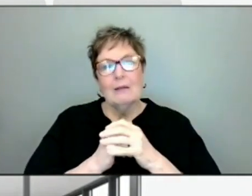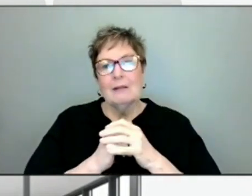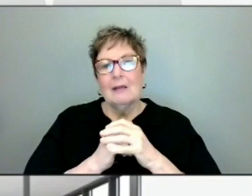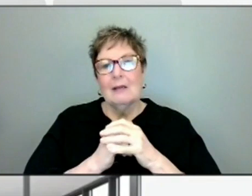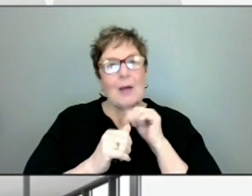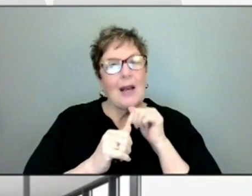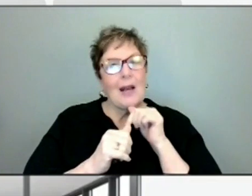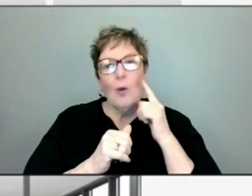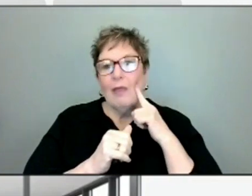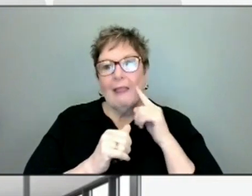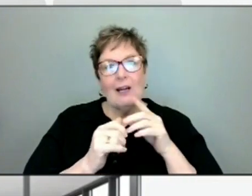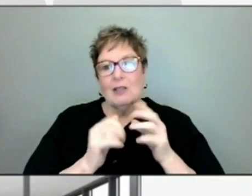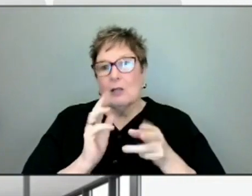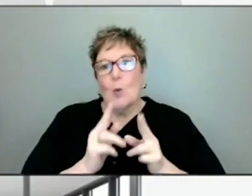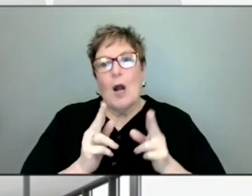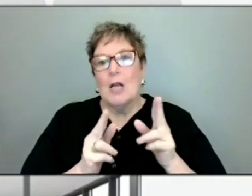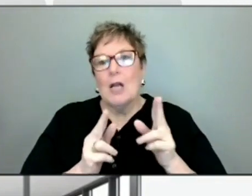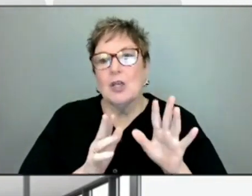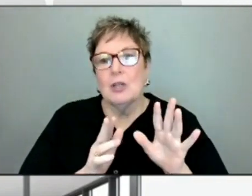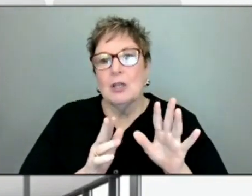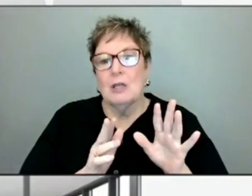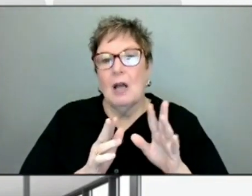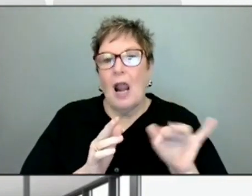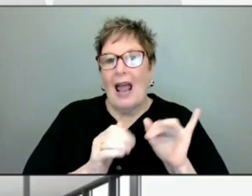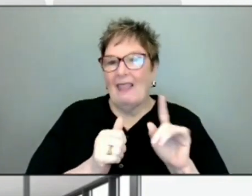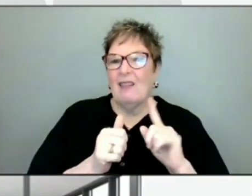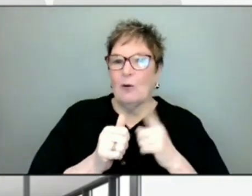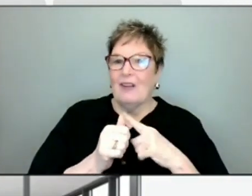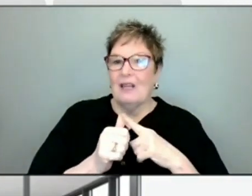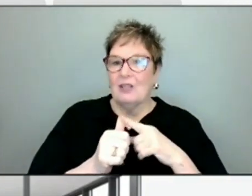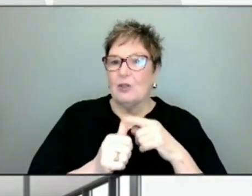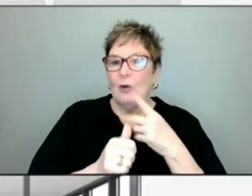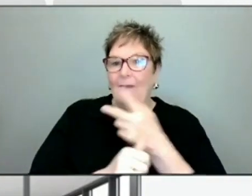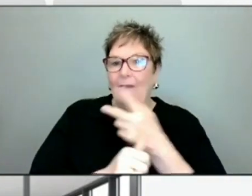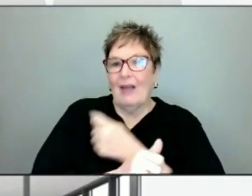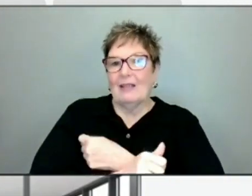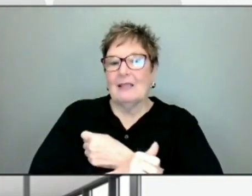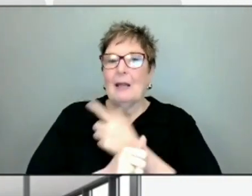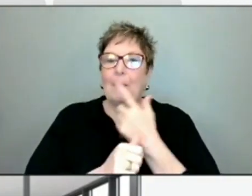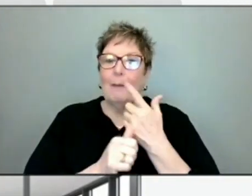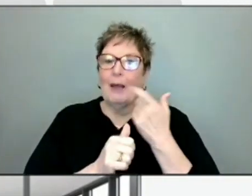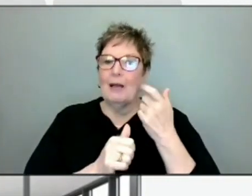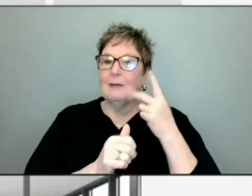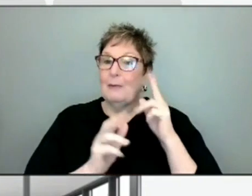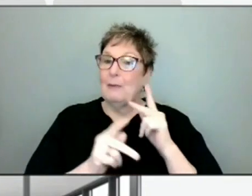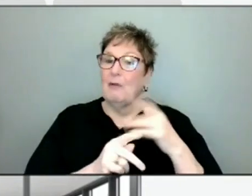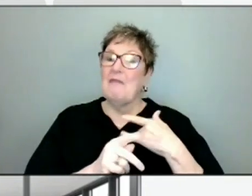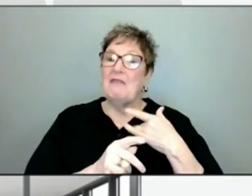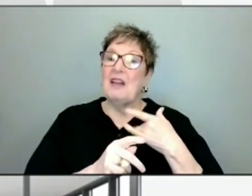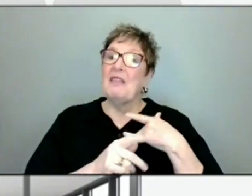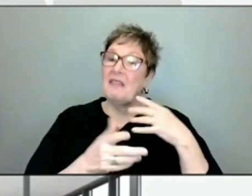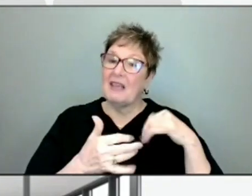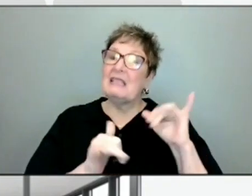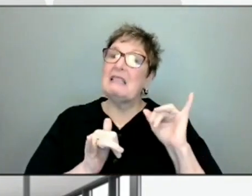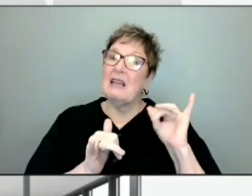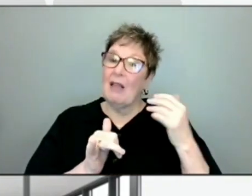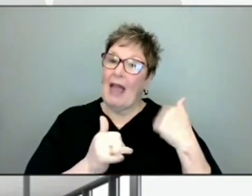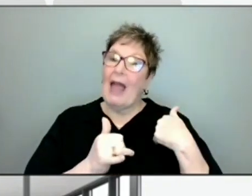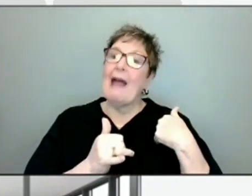rush that we saw with the initial vaccines, because people recognize the fact that they still have